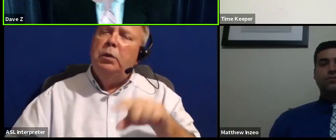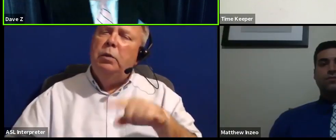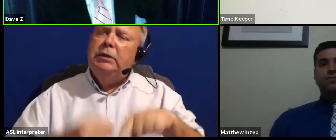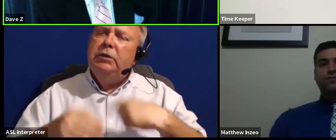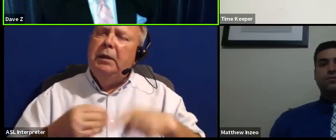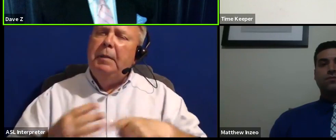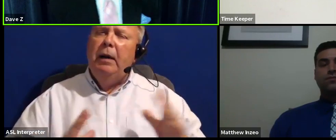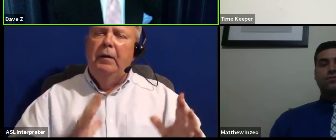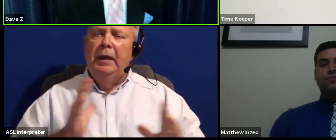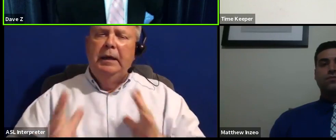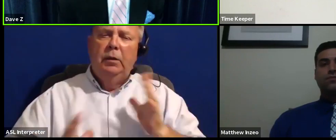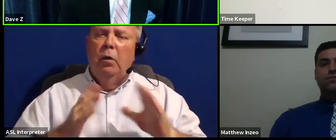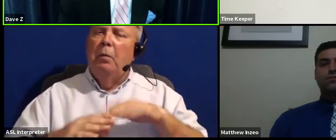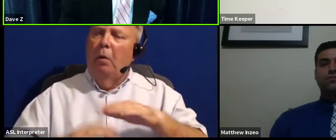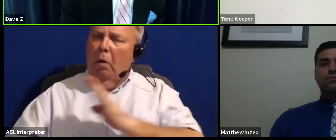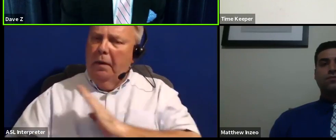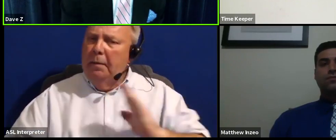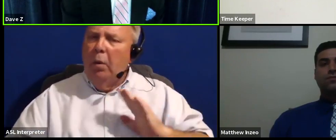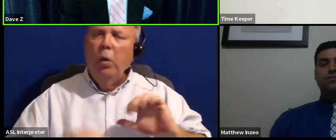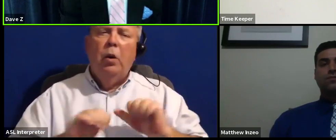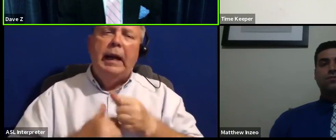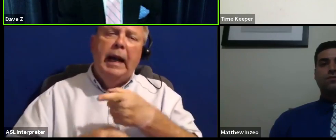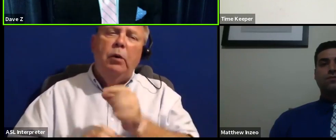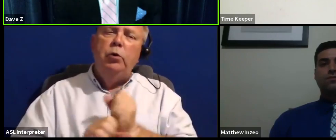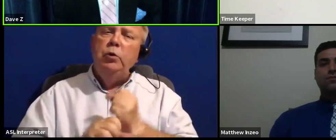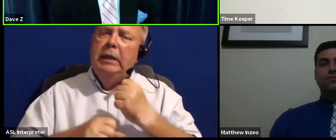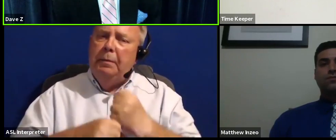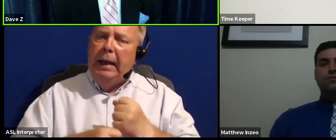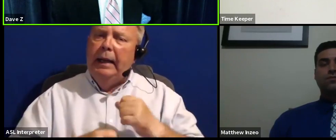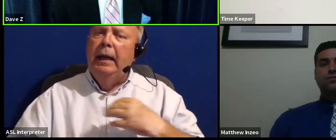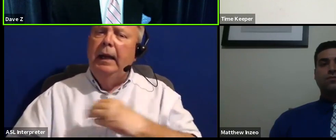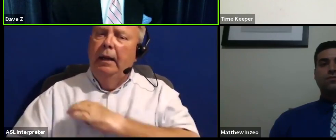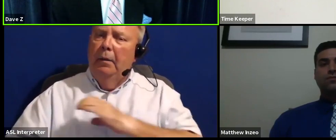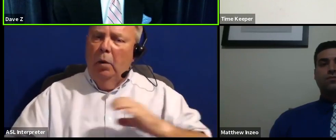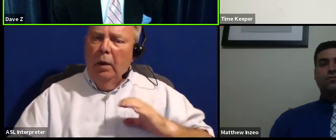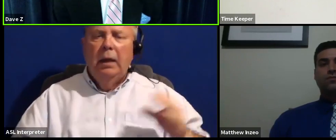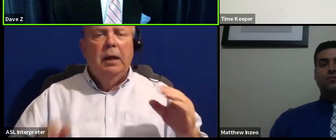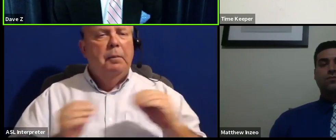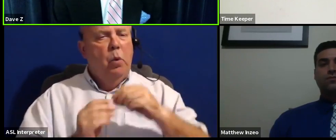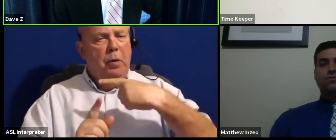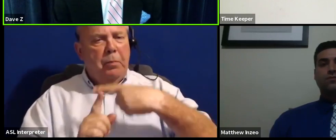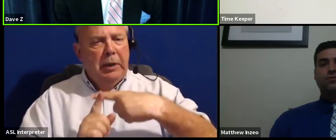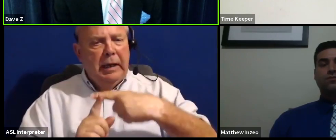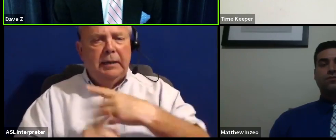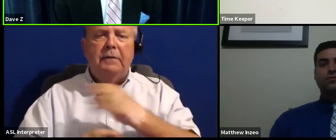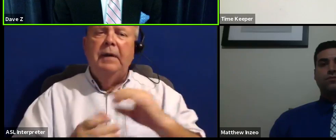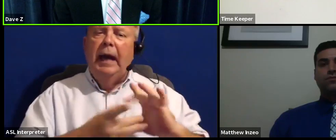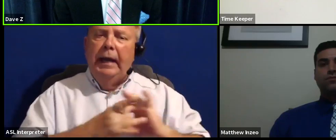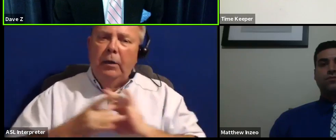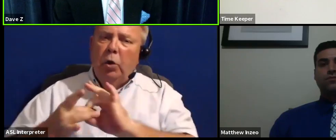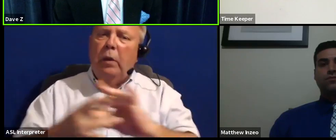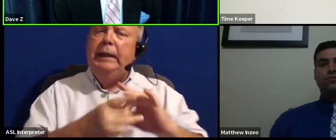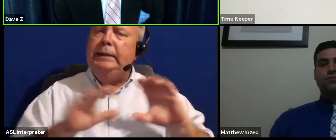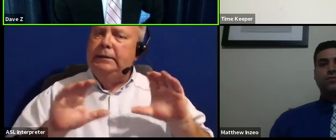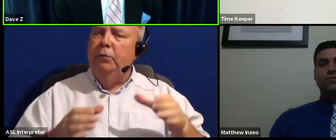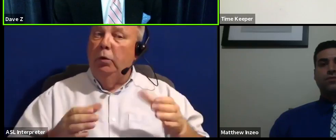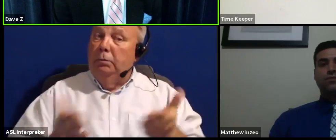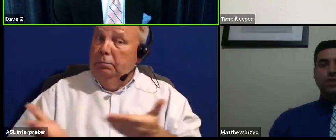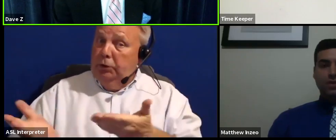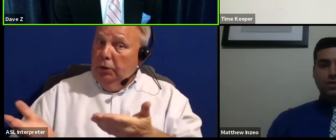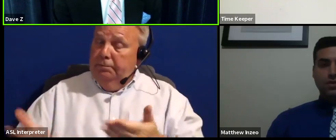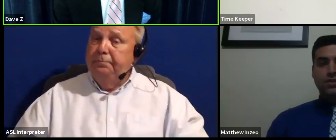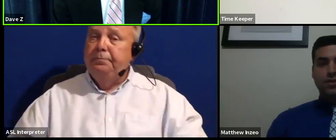the decorum on the board, how you can make the next council a more productive and cohesive group. Sir?